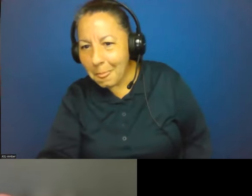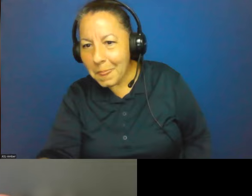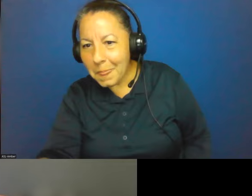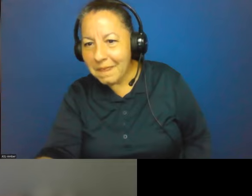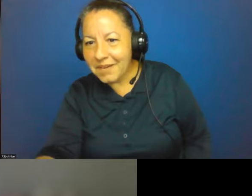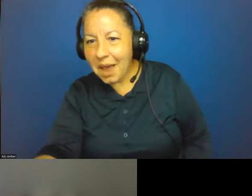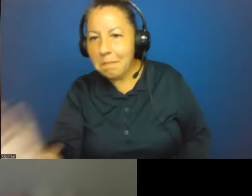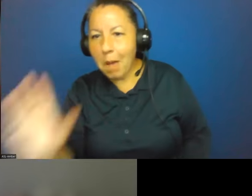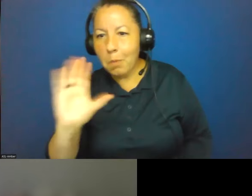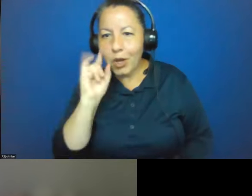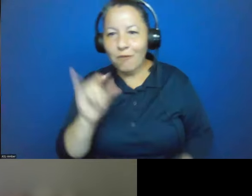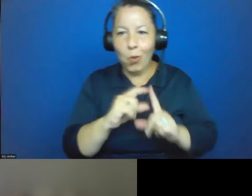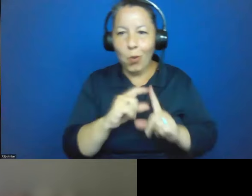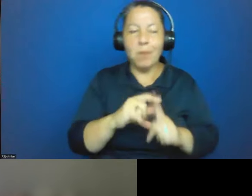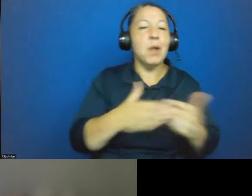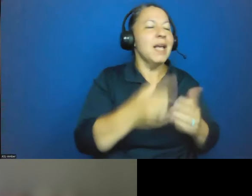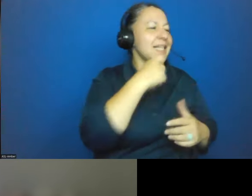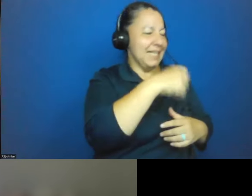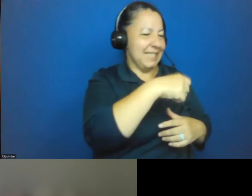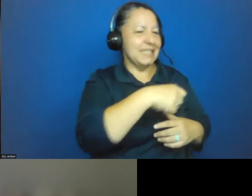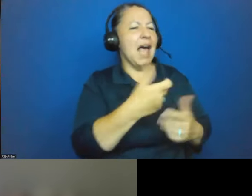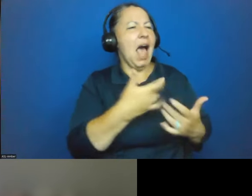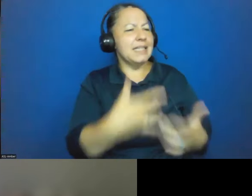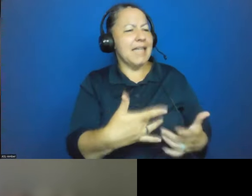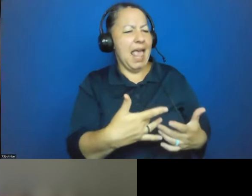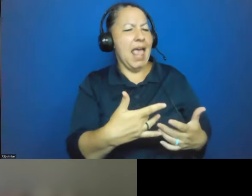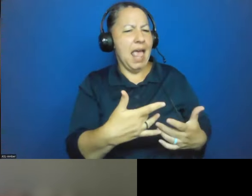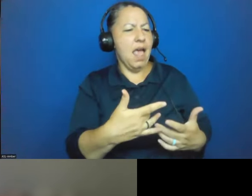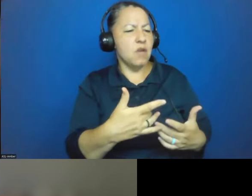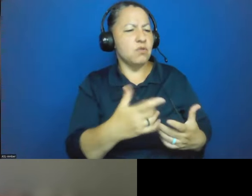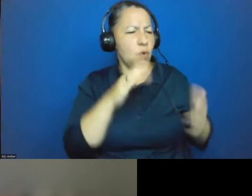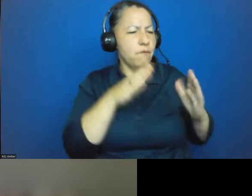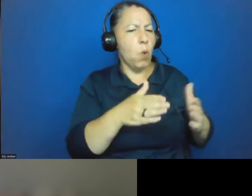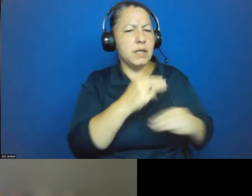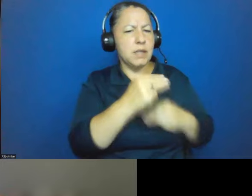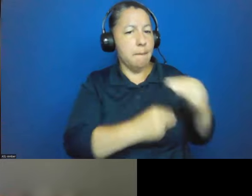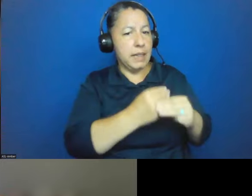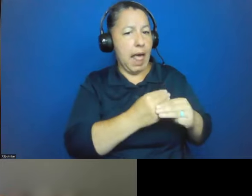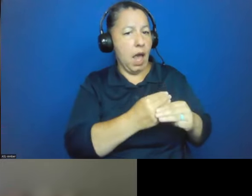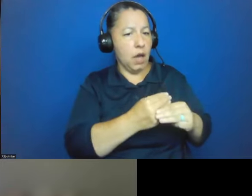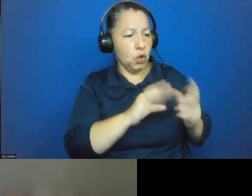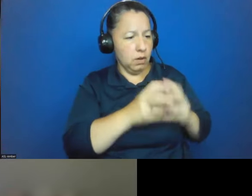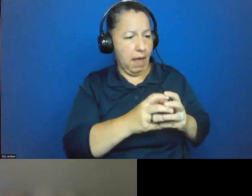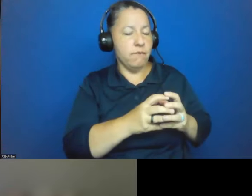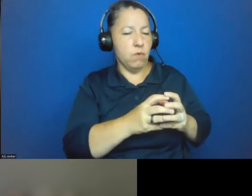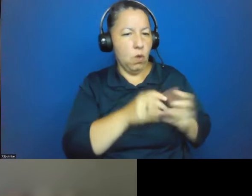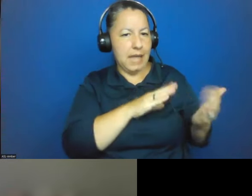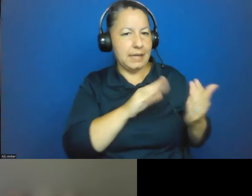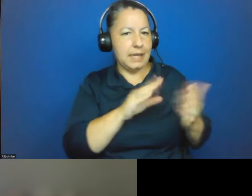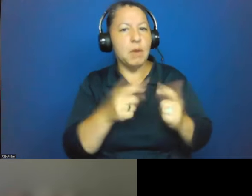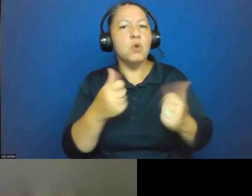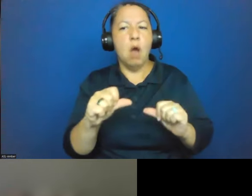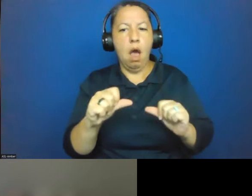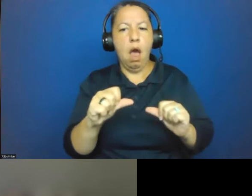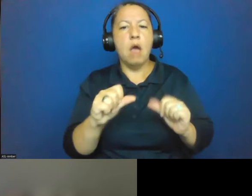straight towards the molecular techniques. We're also using some proteomic, trying to develop some proteomic testing,